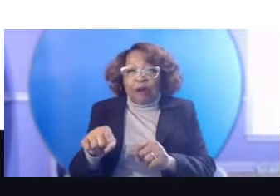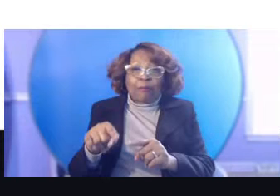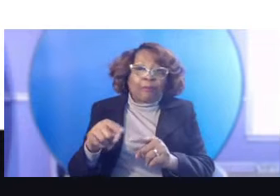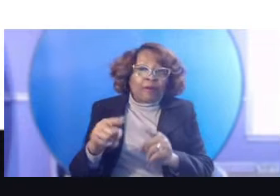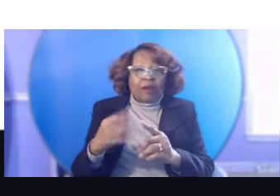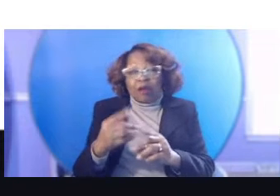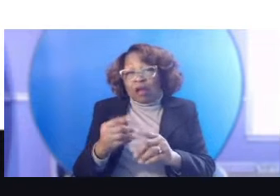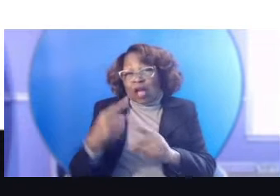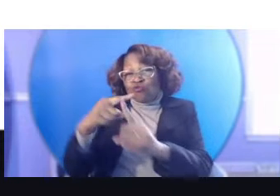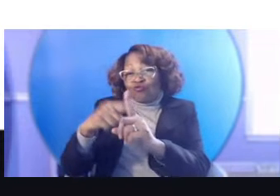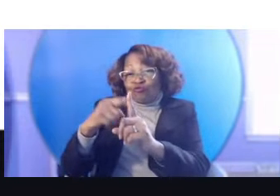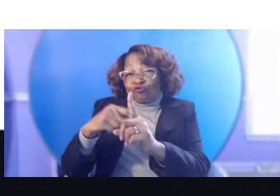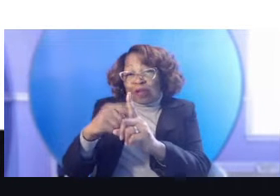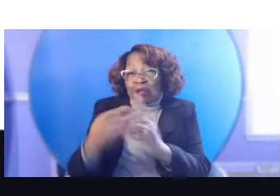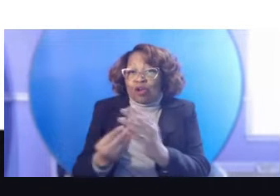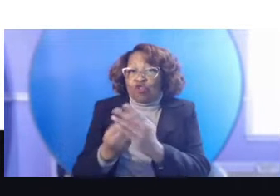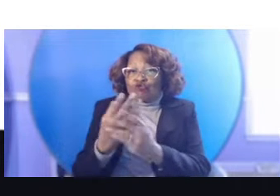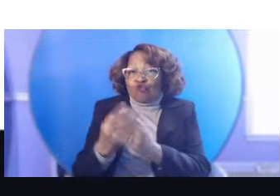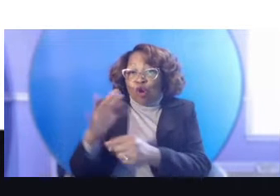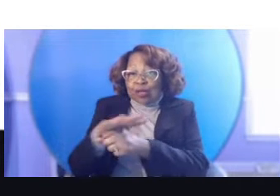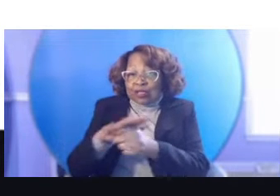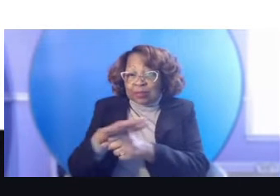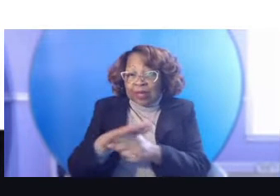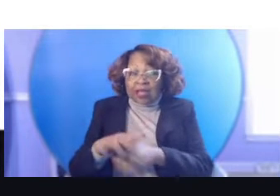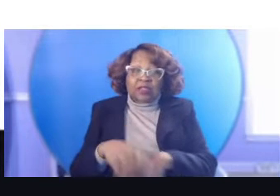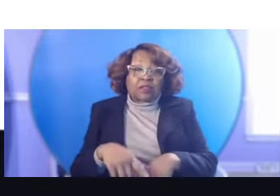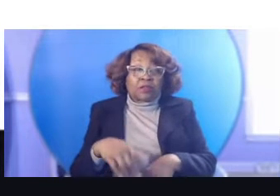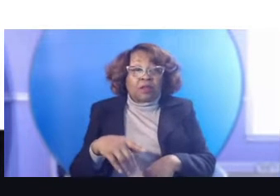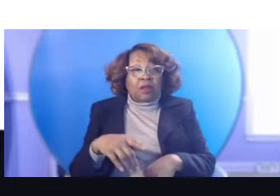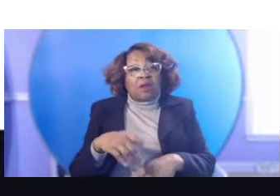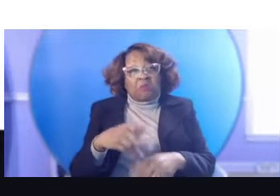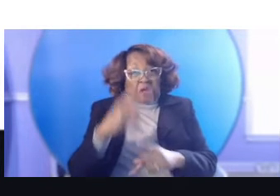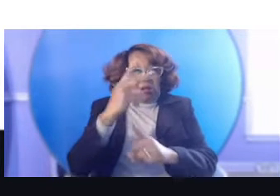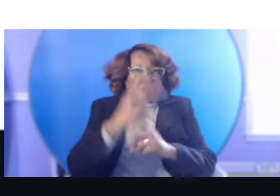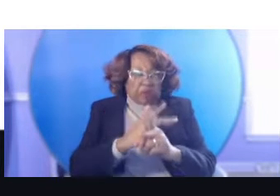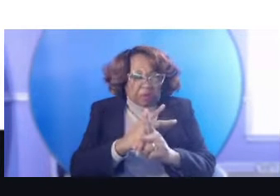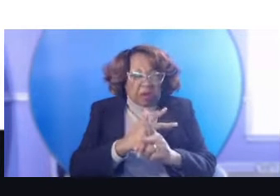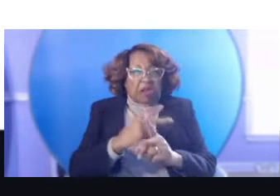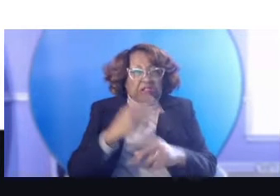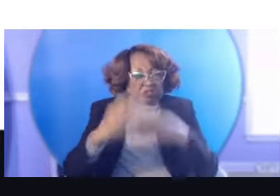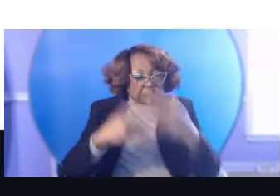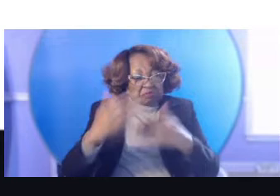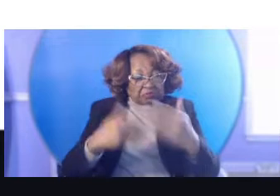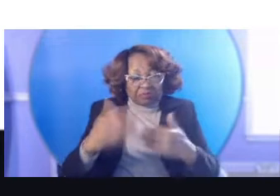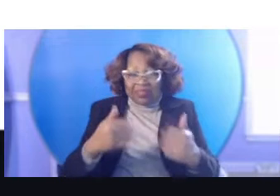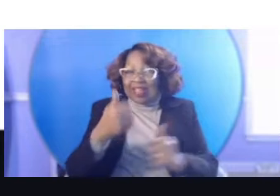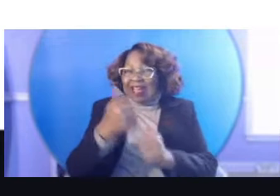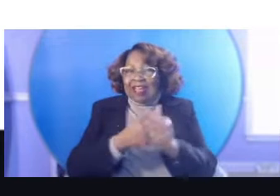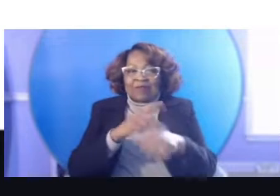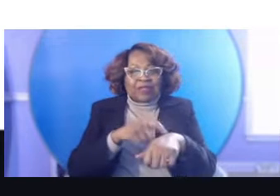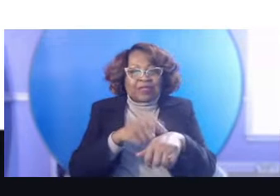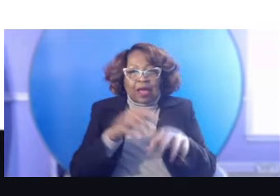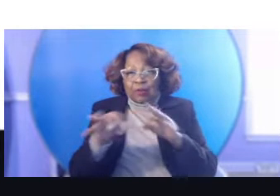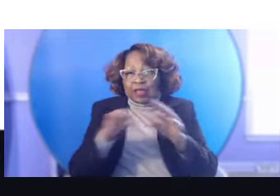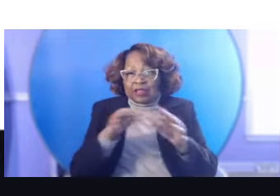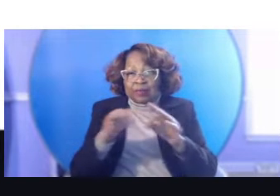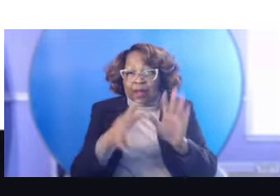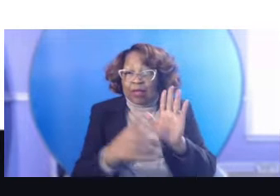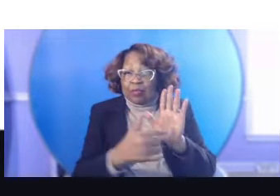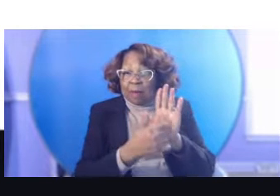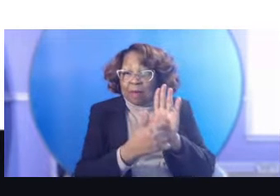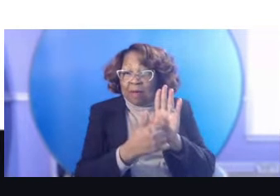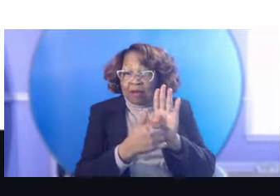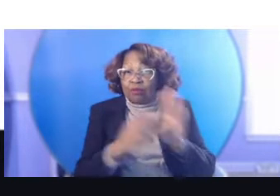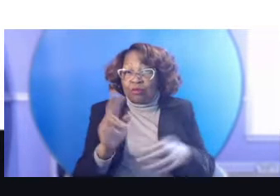growing space from us. We got about three months in. And every time we explained, um, model that we were going